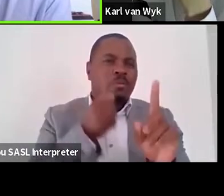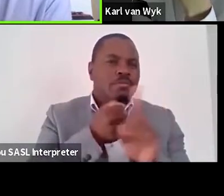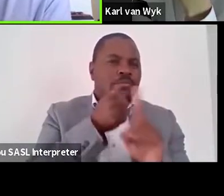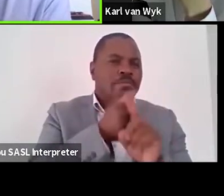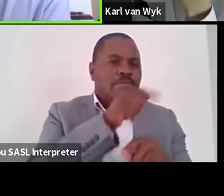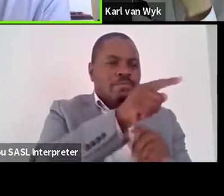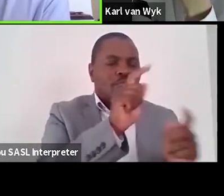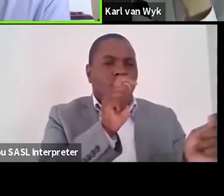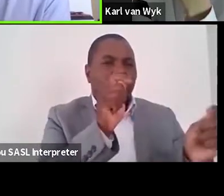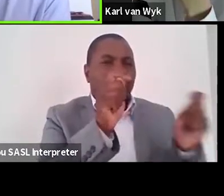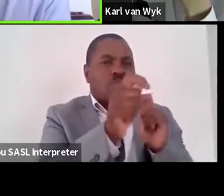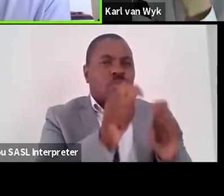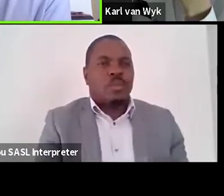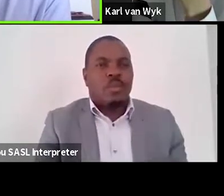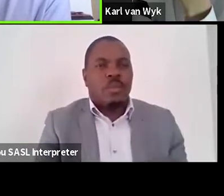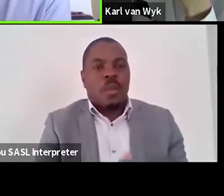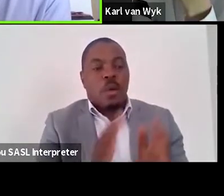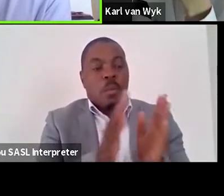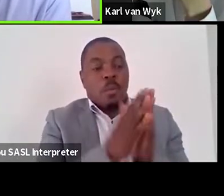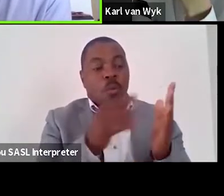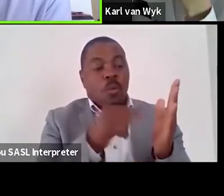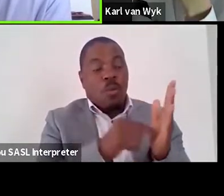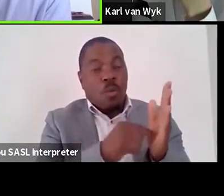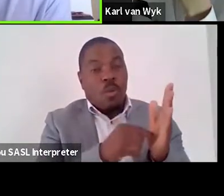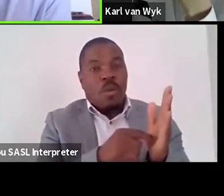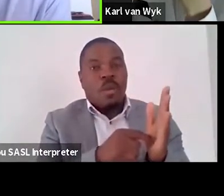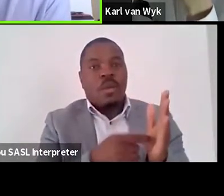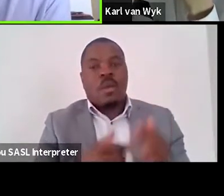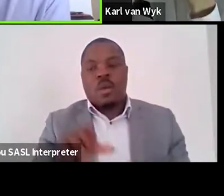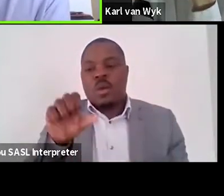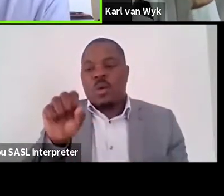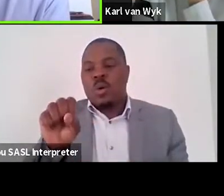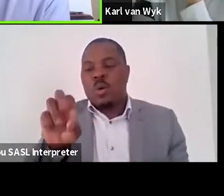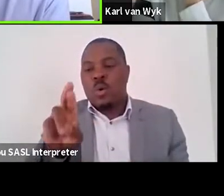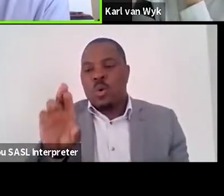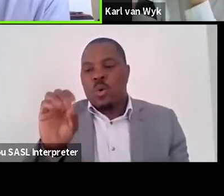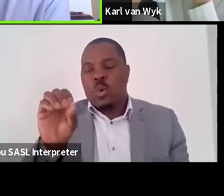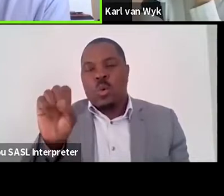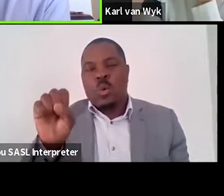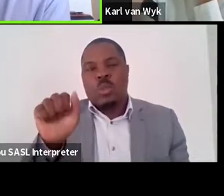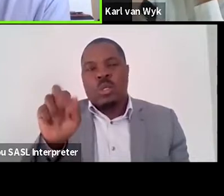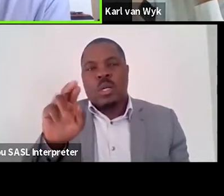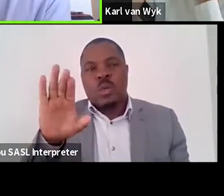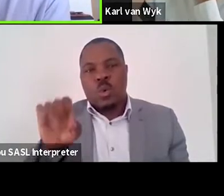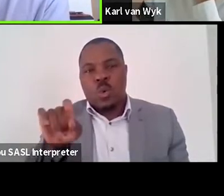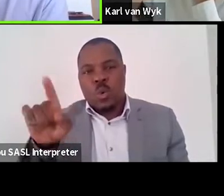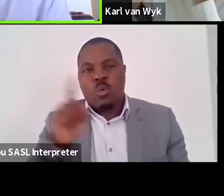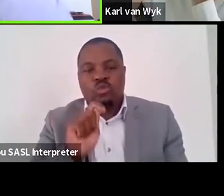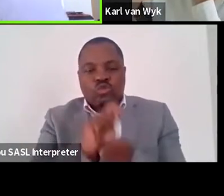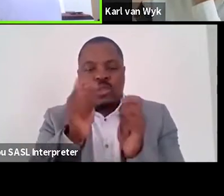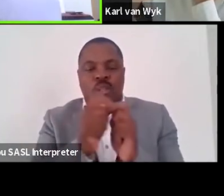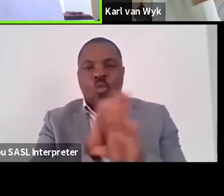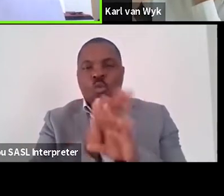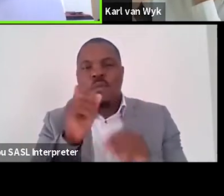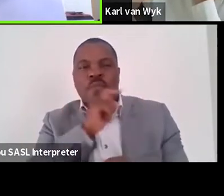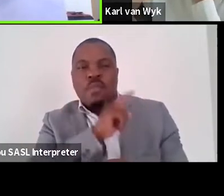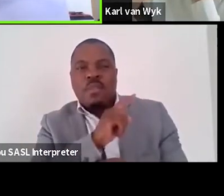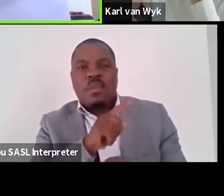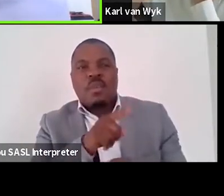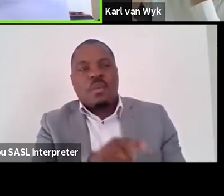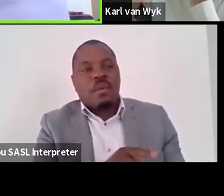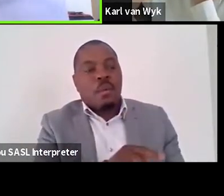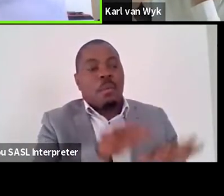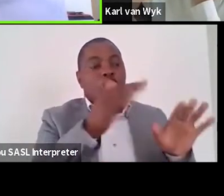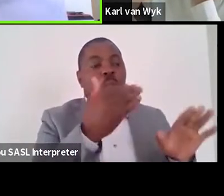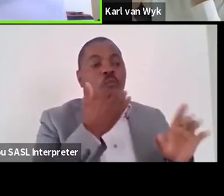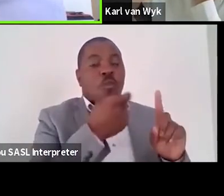Or the Book of Lamentations, in which Rosario Castellanos fictionalized the uprising of the indigenous of Chiapas